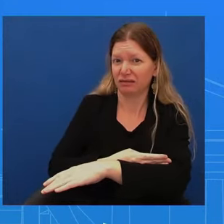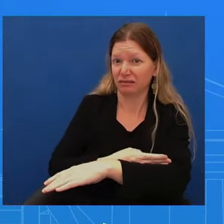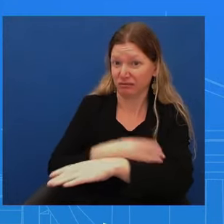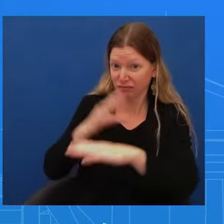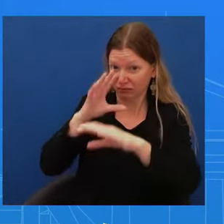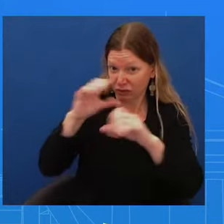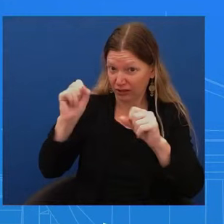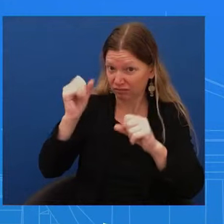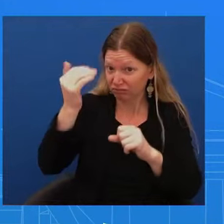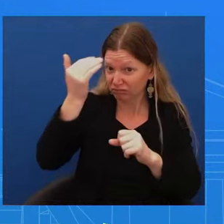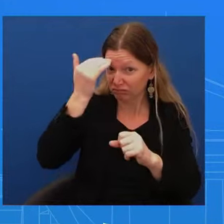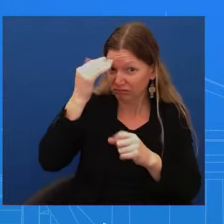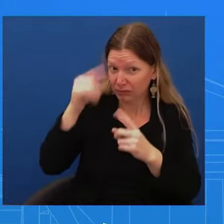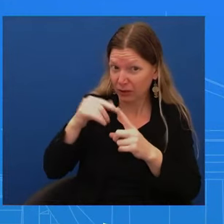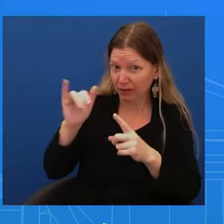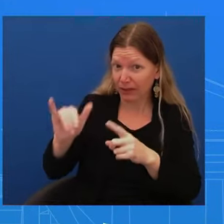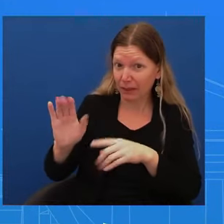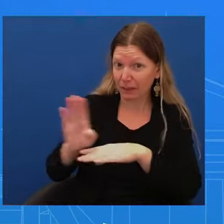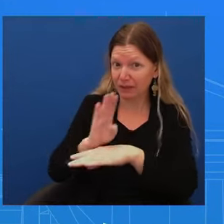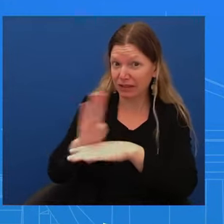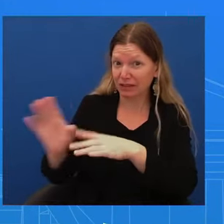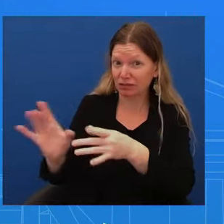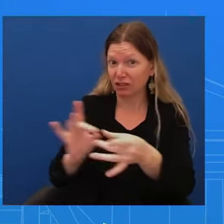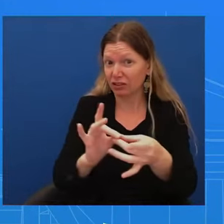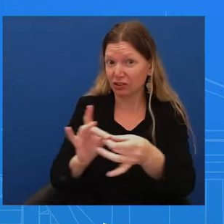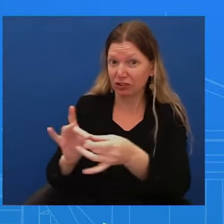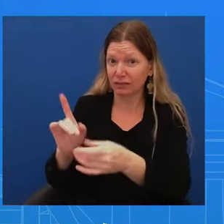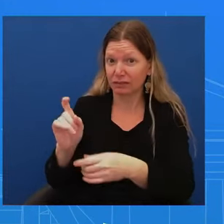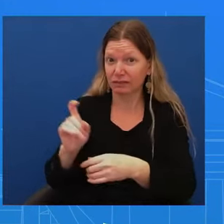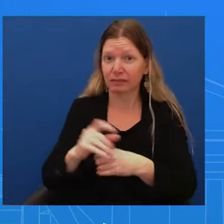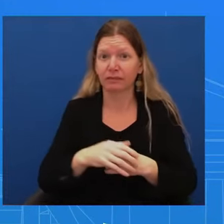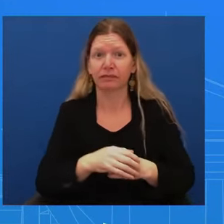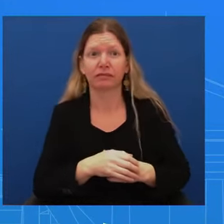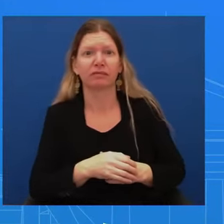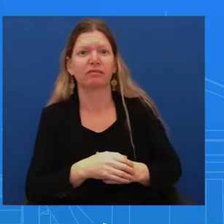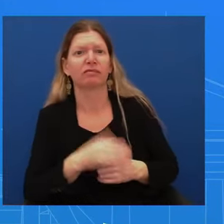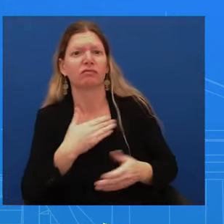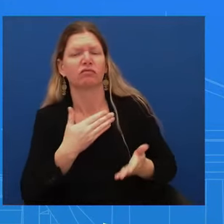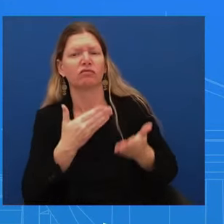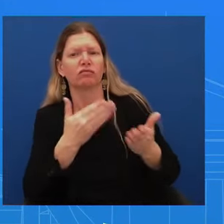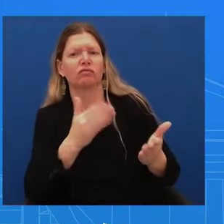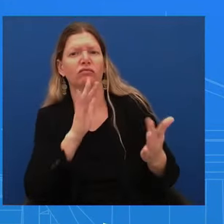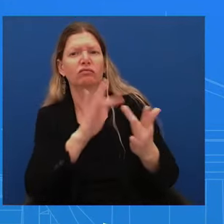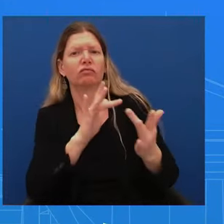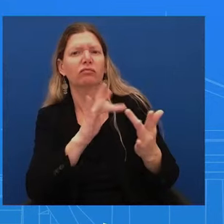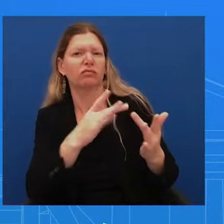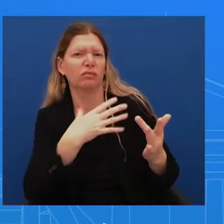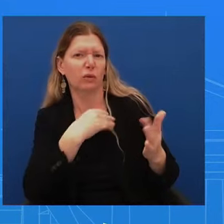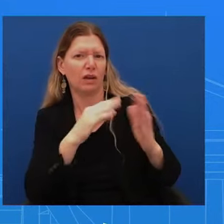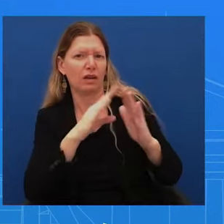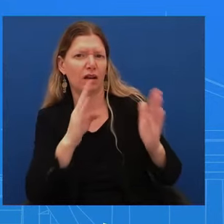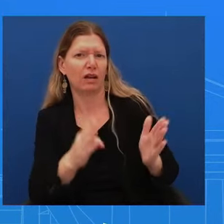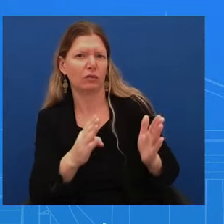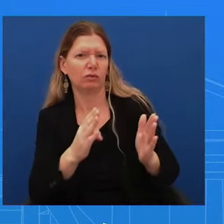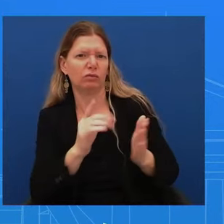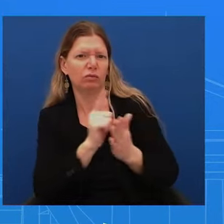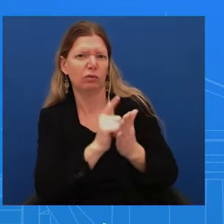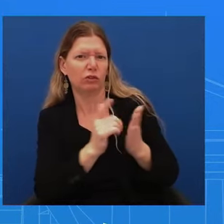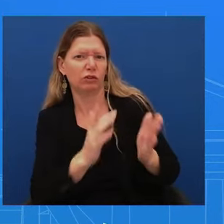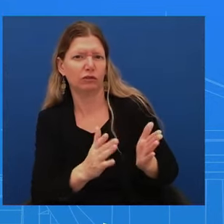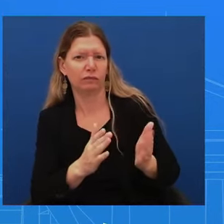I would refer you to the White House Counsel's office. Go ahead, James. The you very much, Karine. With respect to the incident involving